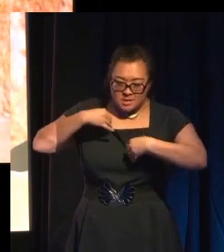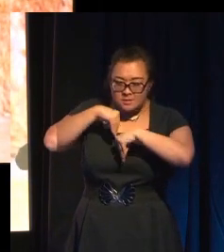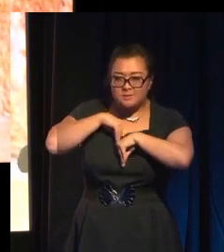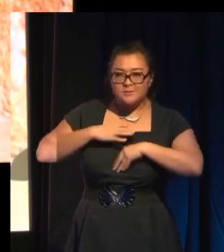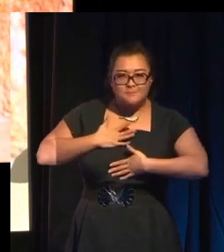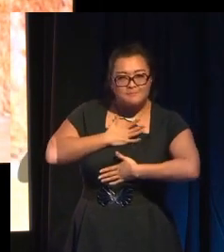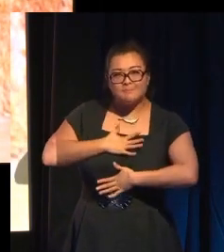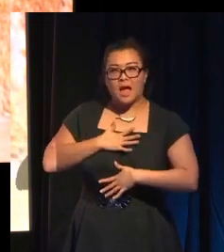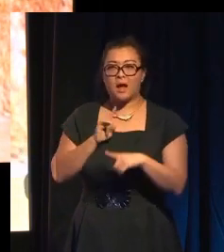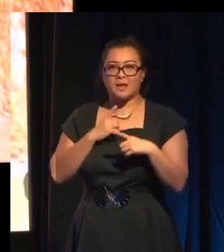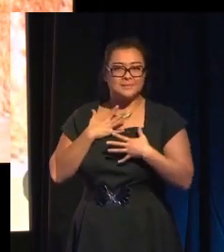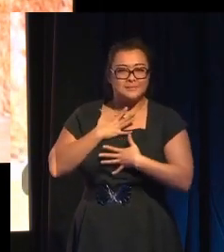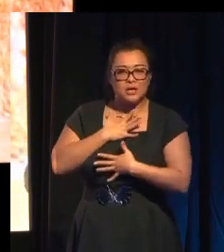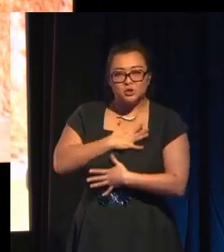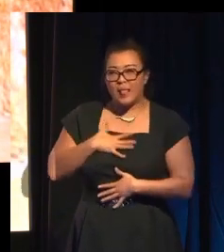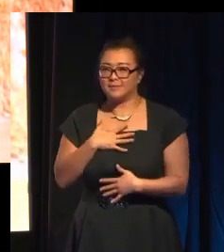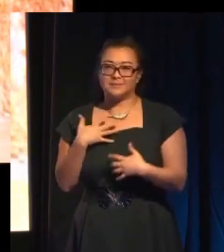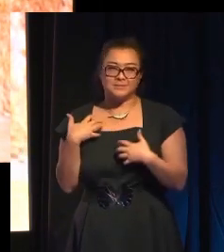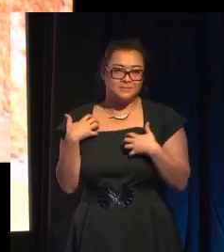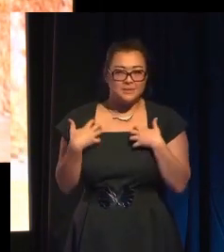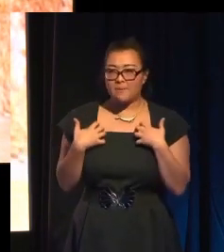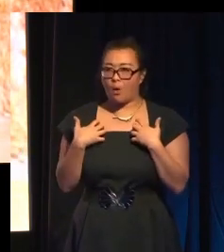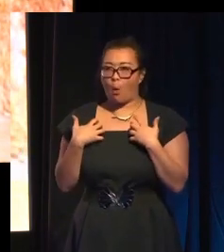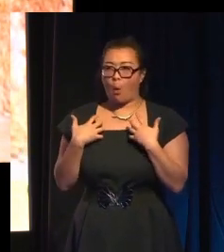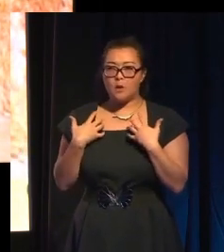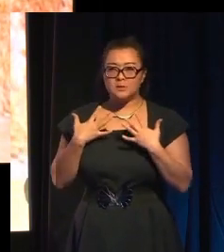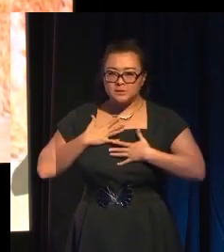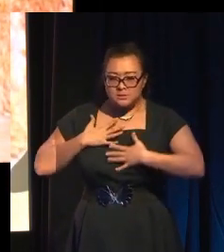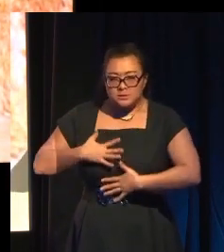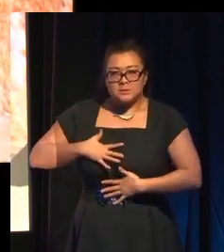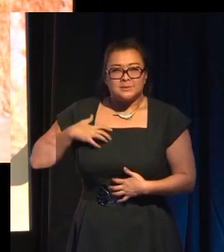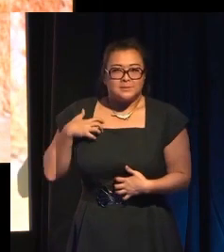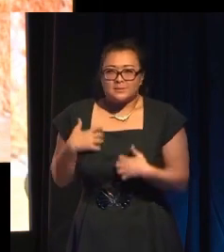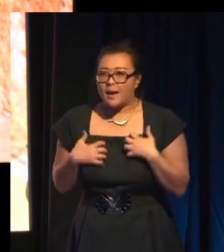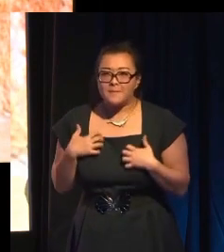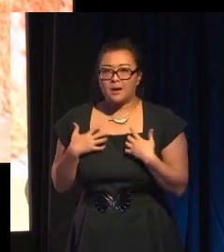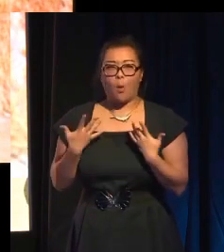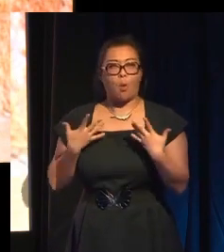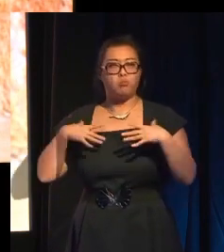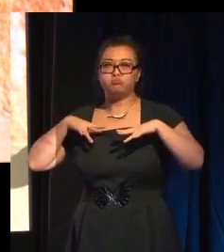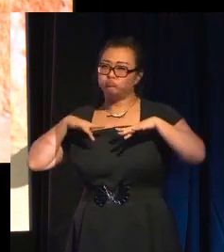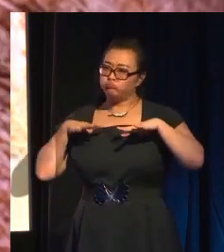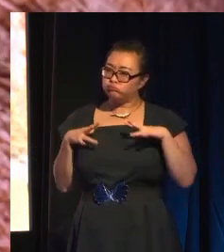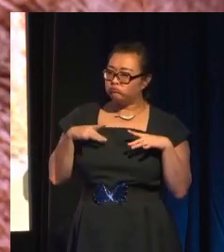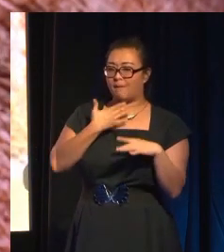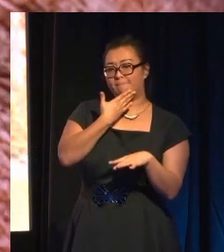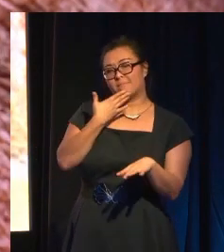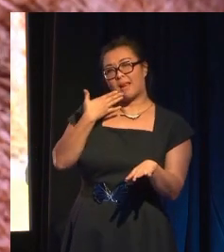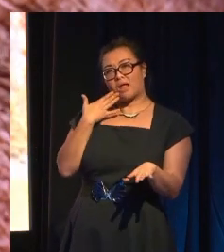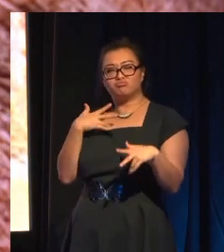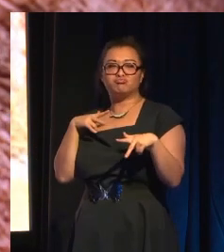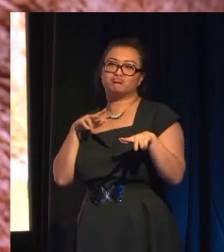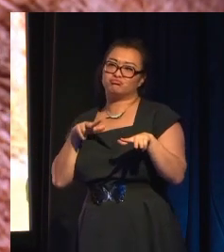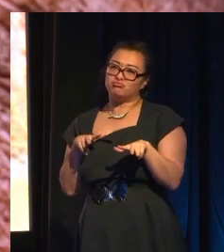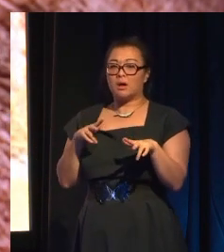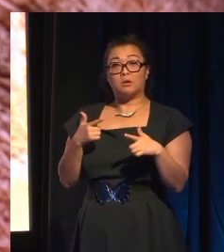Sensuality excitement, visceral excitement, leisure and pleasure. Too much of it